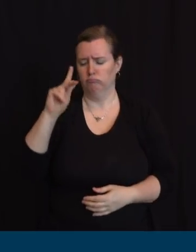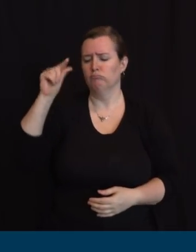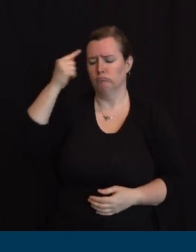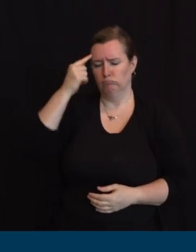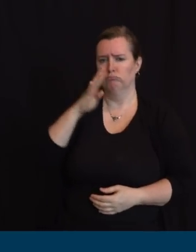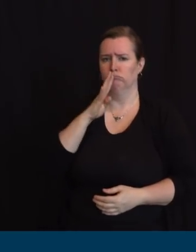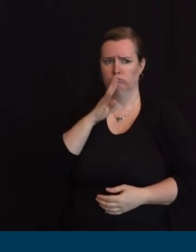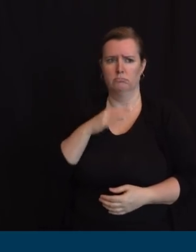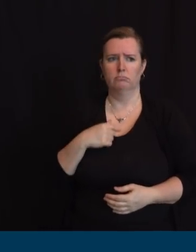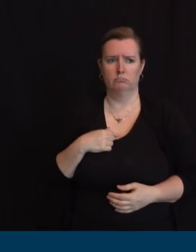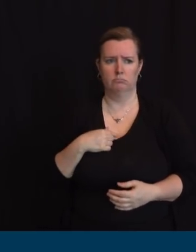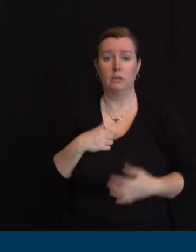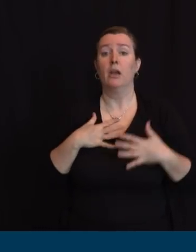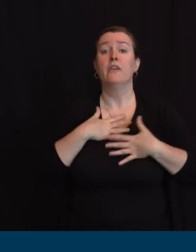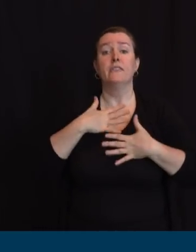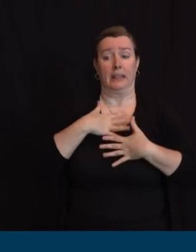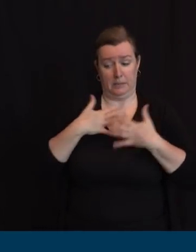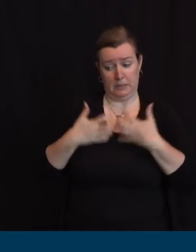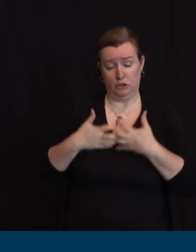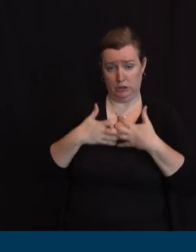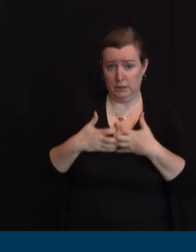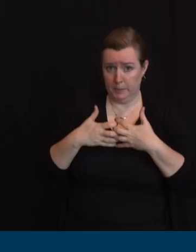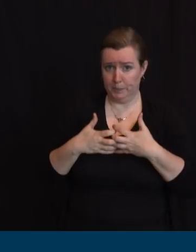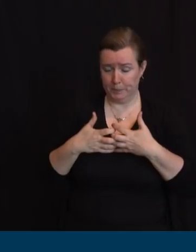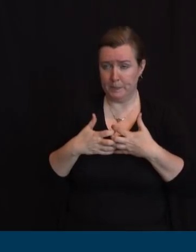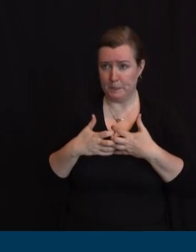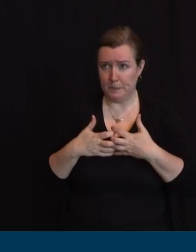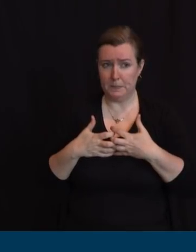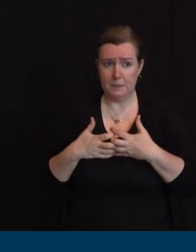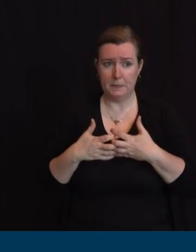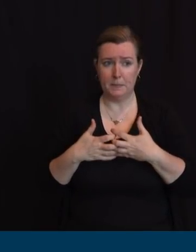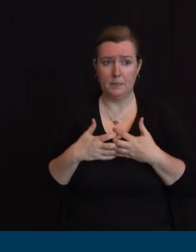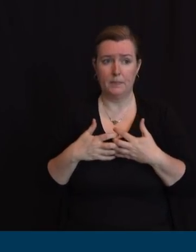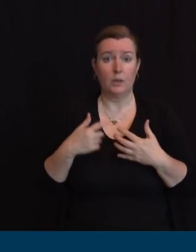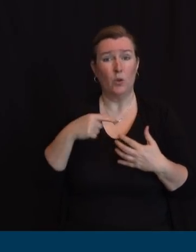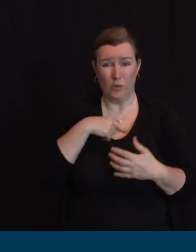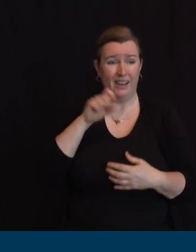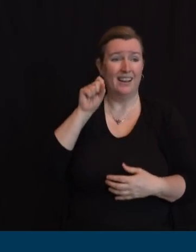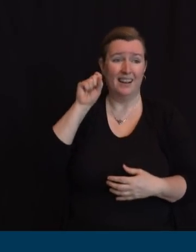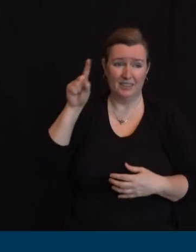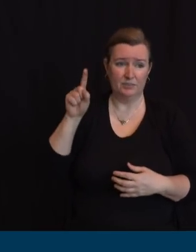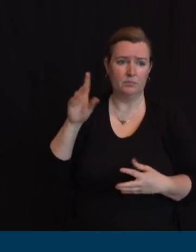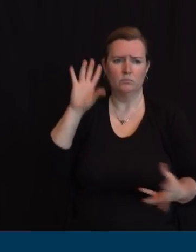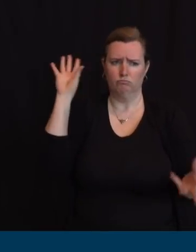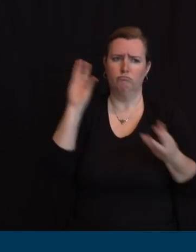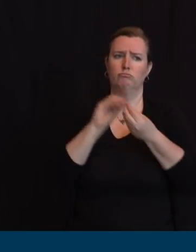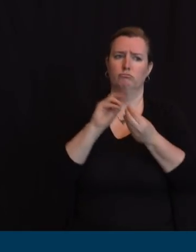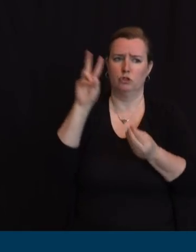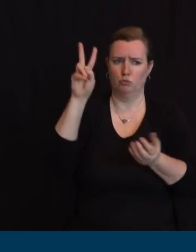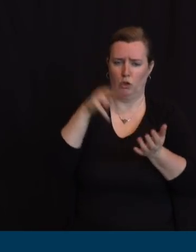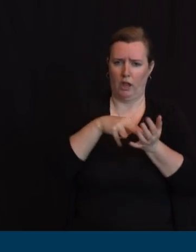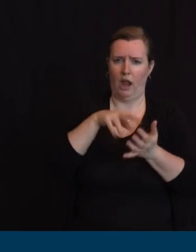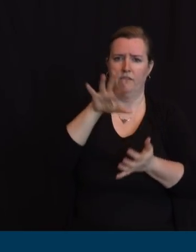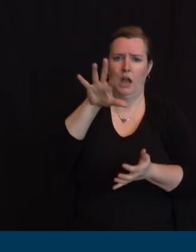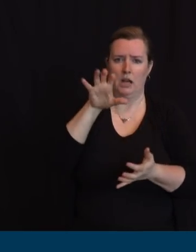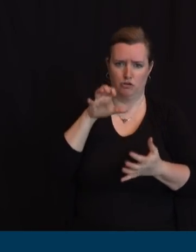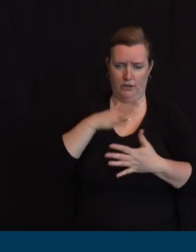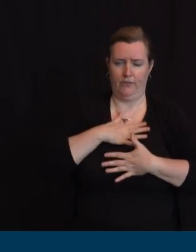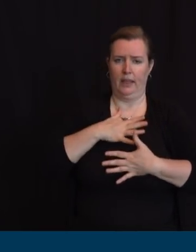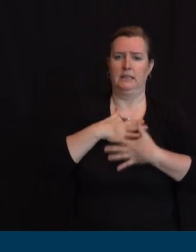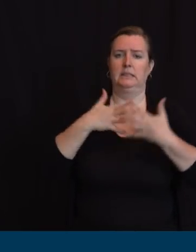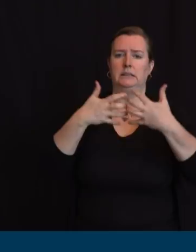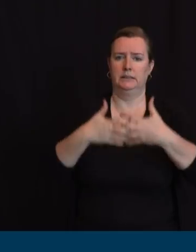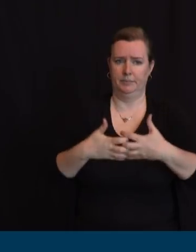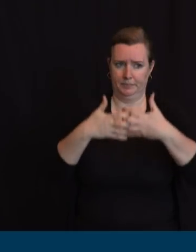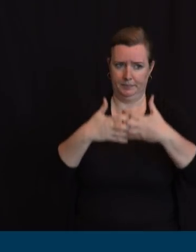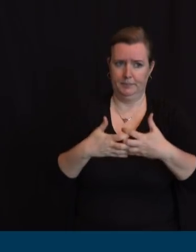together, it was 2,500 ventilators. Ventilators of which we have received 1,550 and the